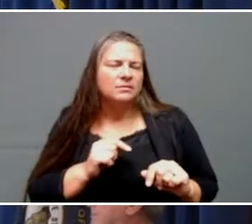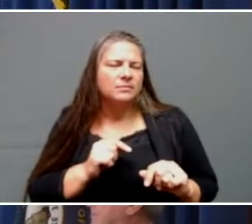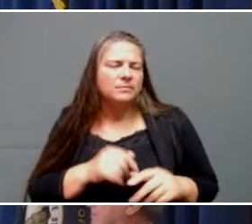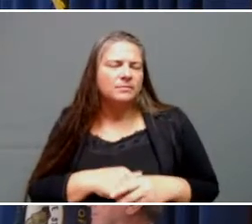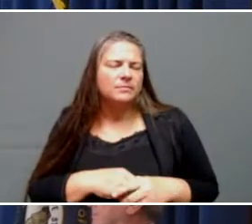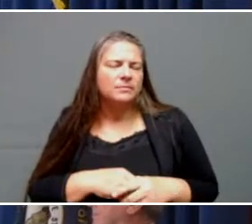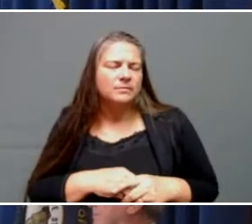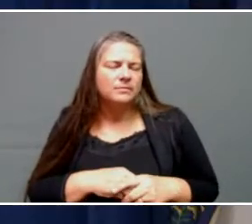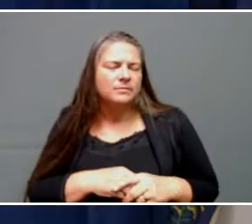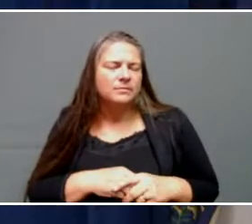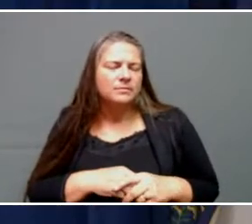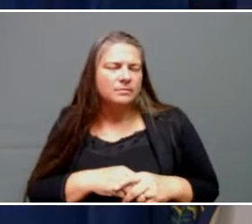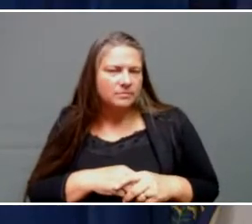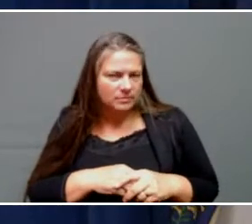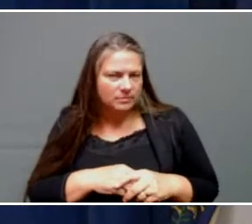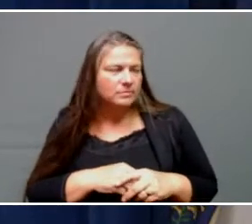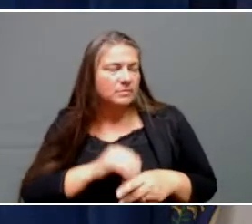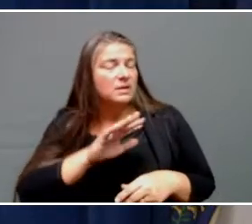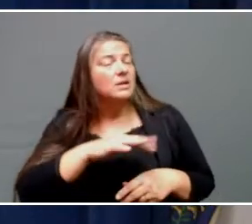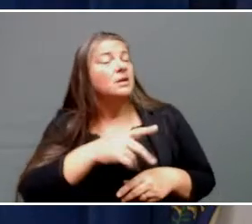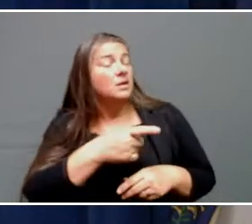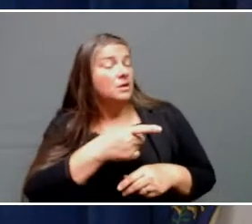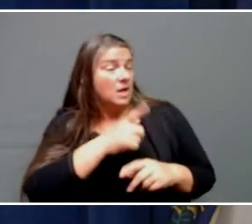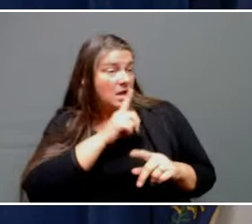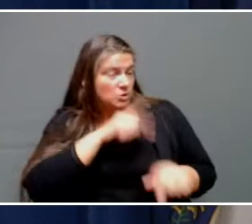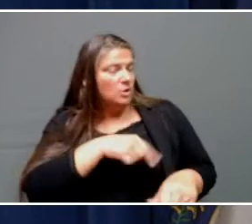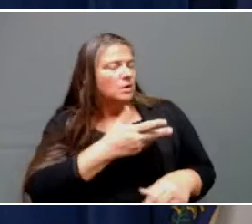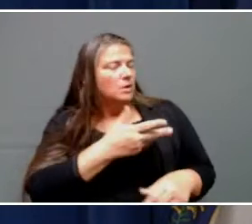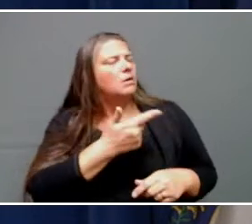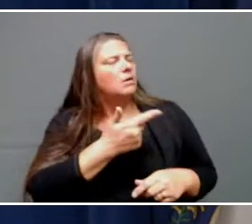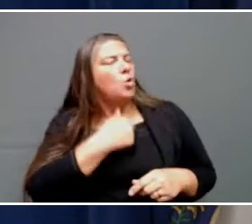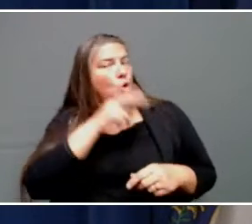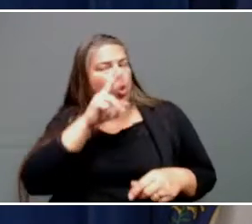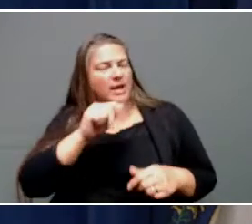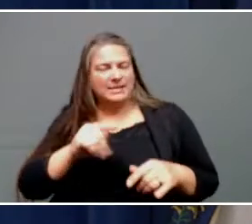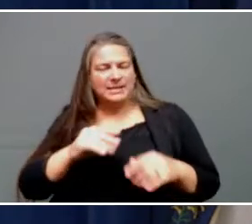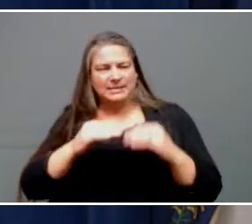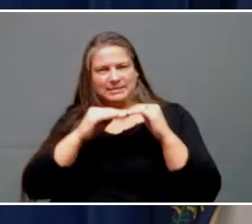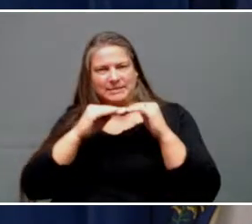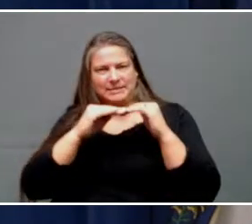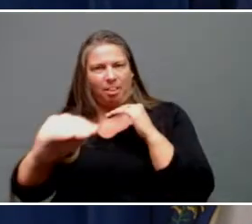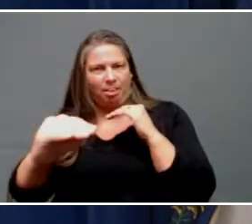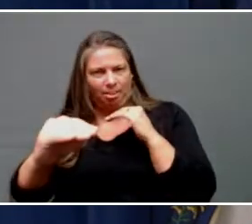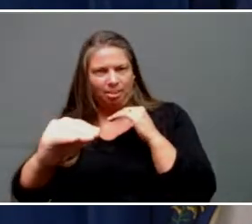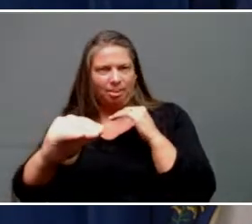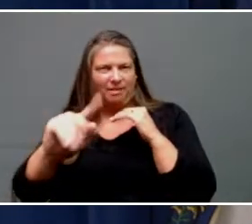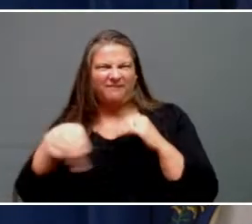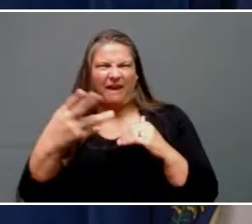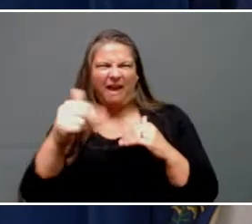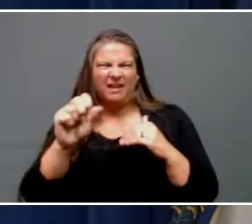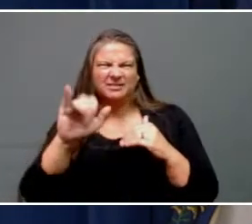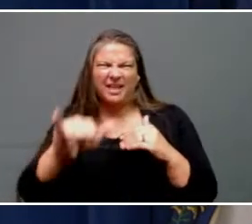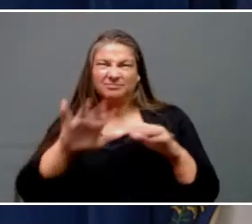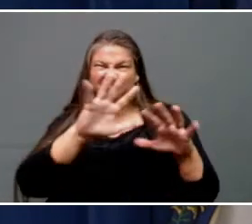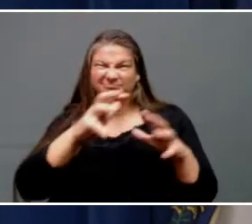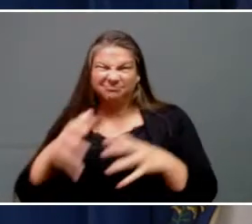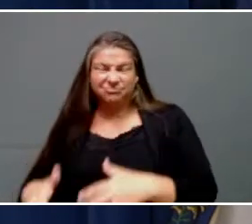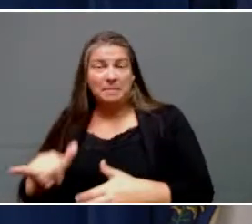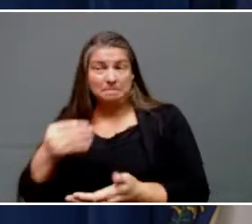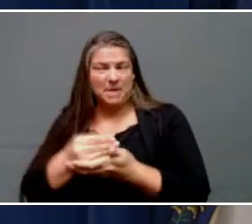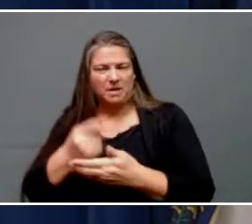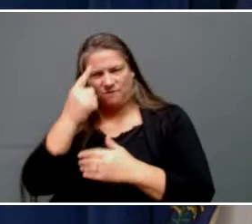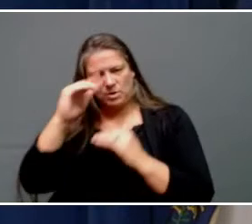So we're looking right now at this stabilization phase, which is what most of these dollars go into. So our primary